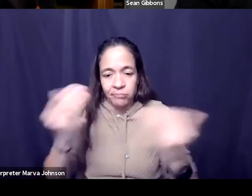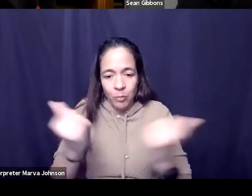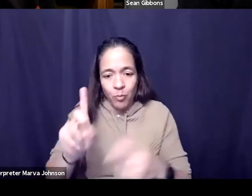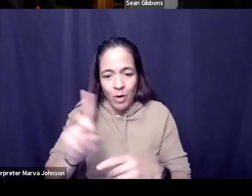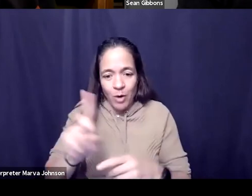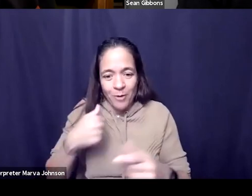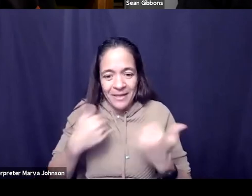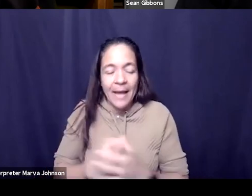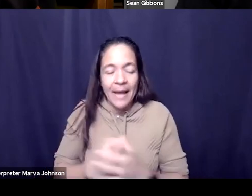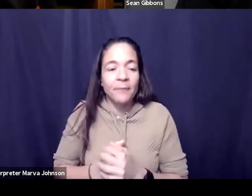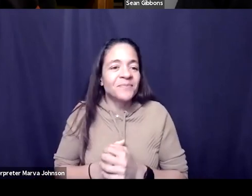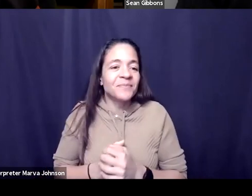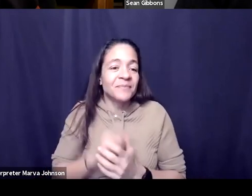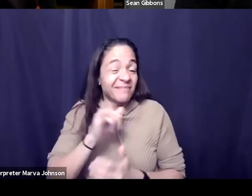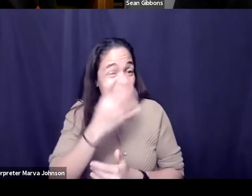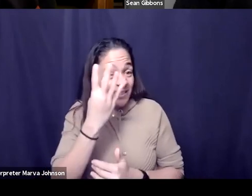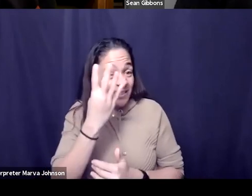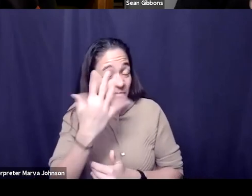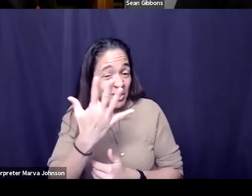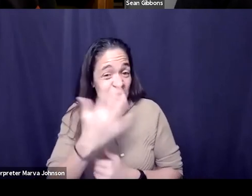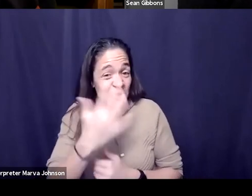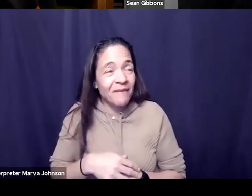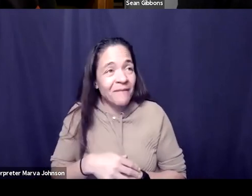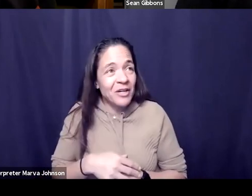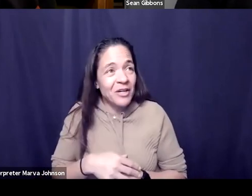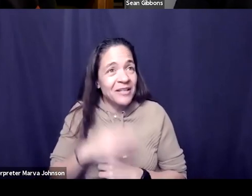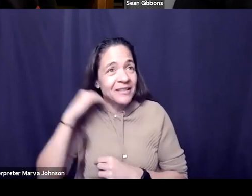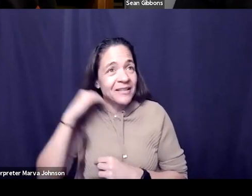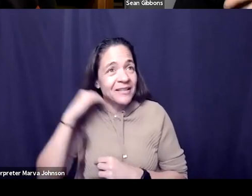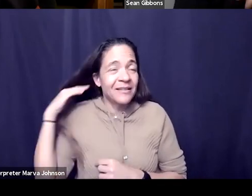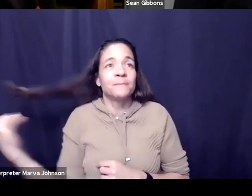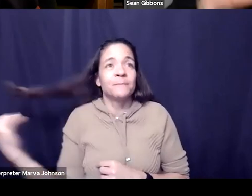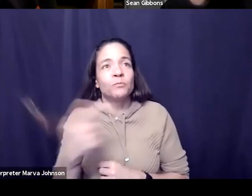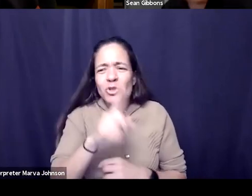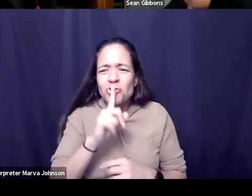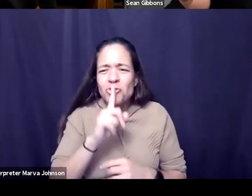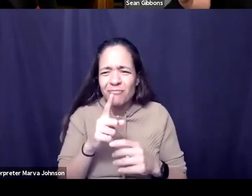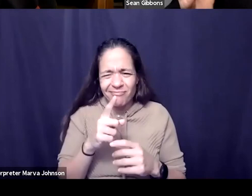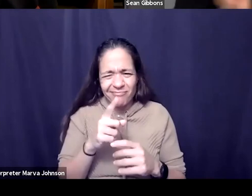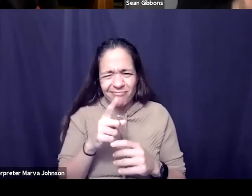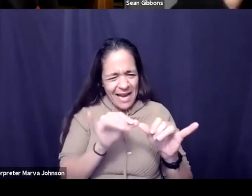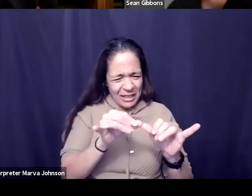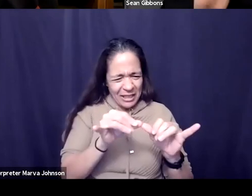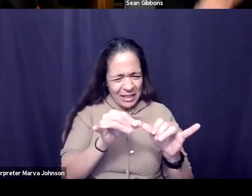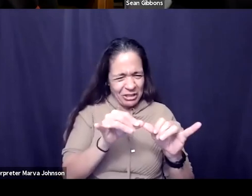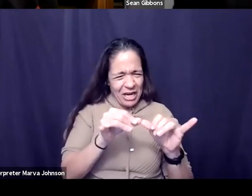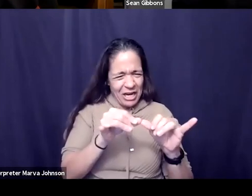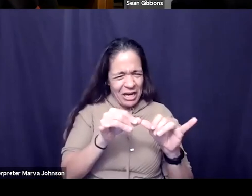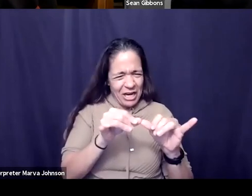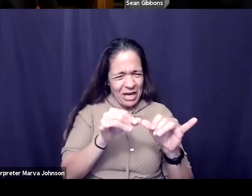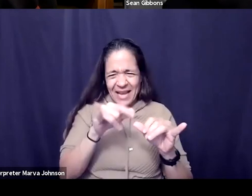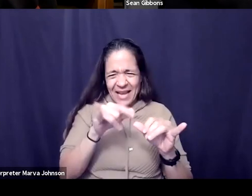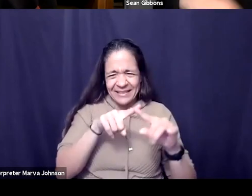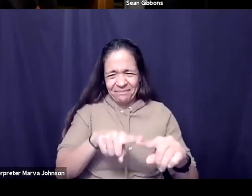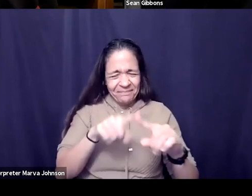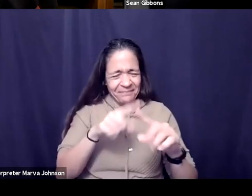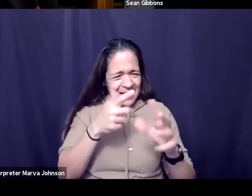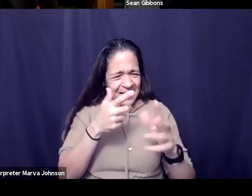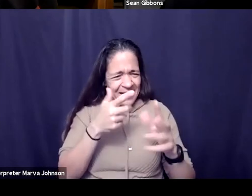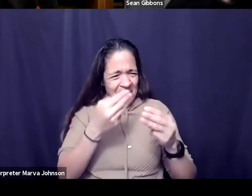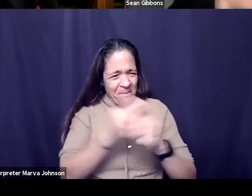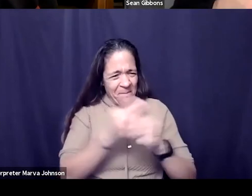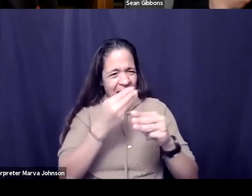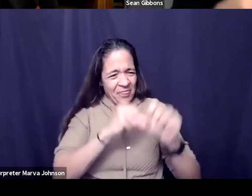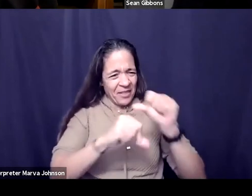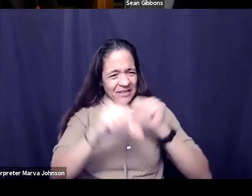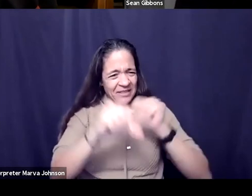struck by the fact that you you you come from a i suppose engineering is a science or math based STEM kid but but but